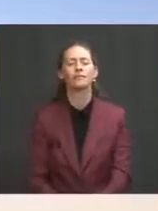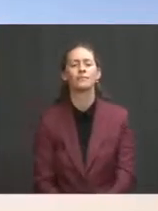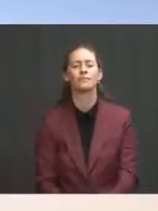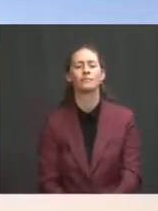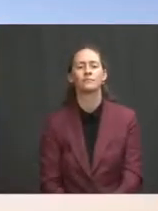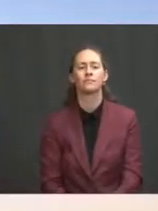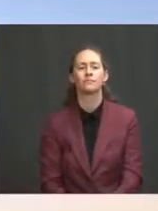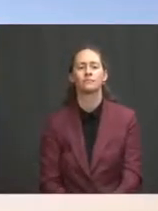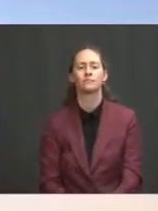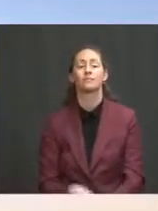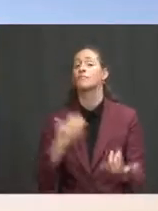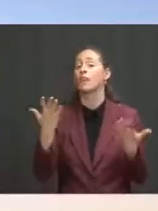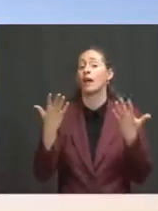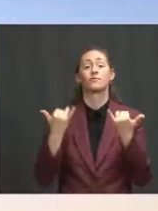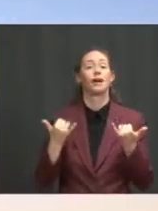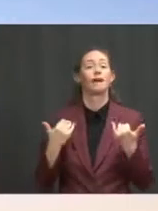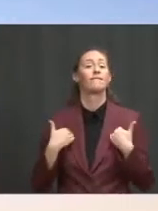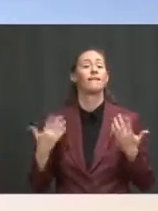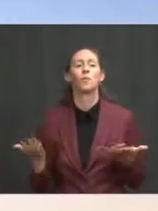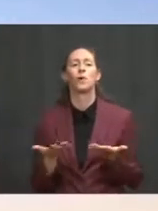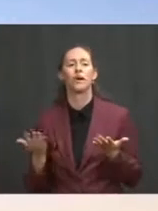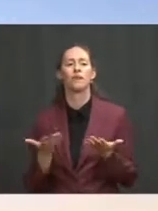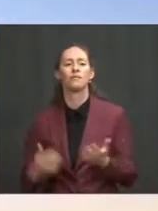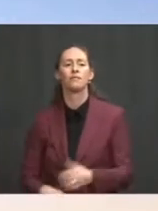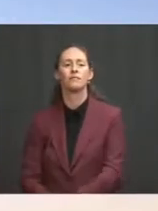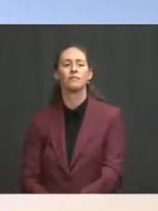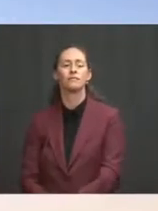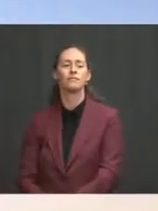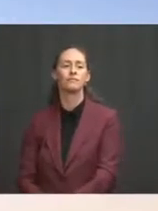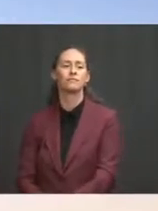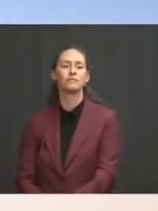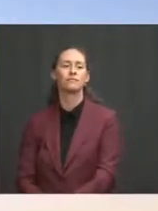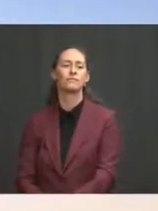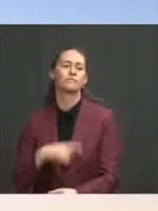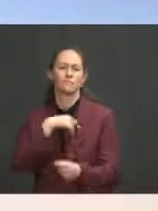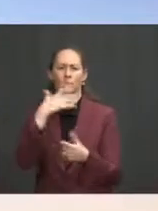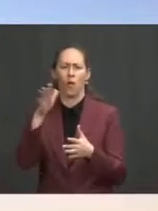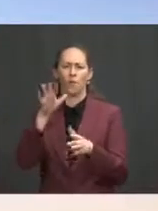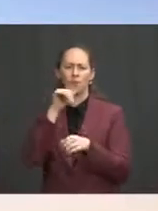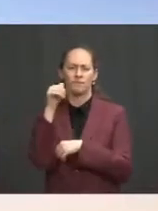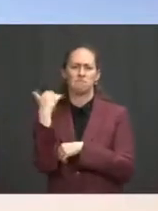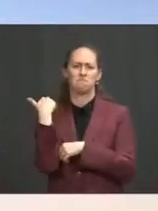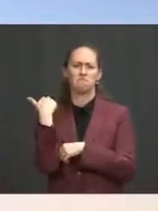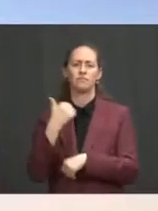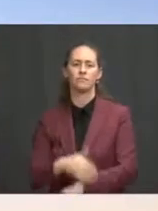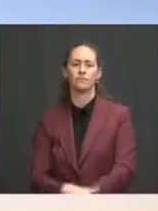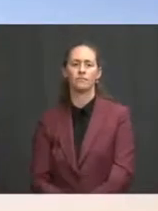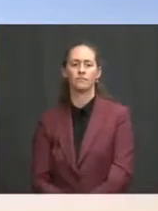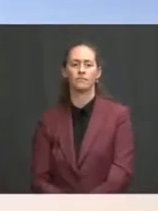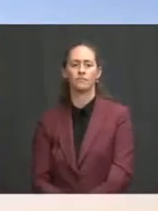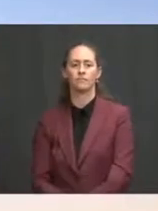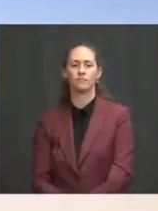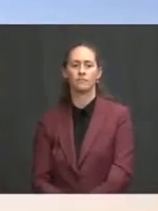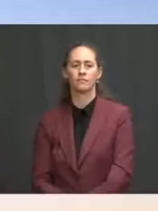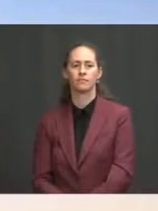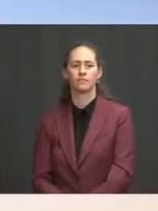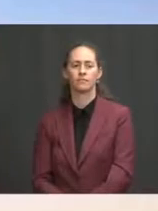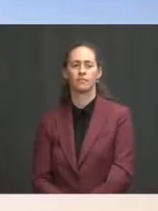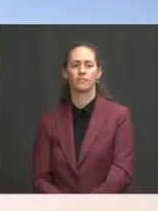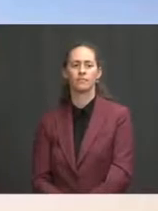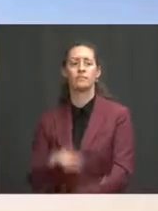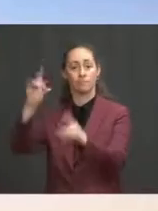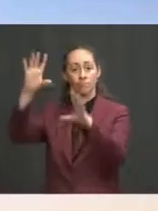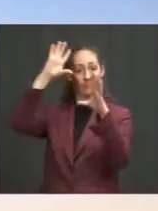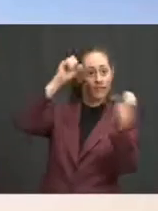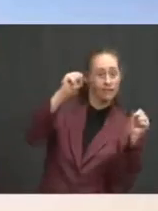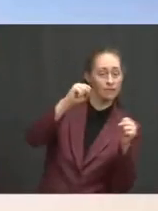this point, which is pretty consistent with what I outlined just yesterday, just one moment. So while the president and first lady who is joining him on